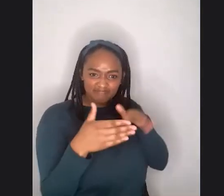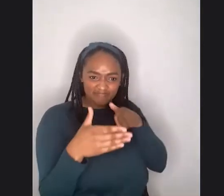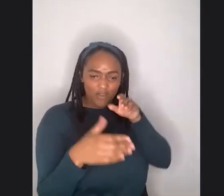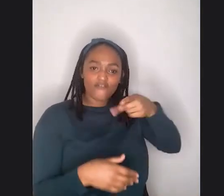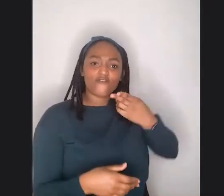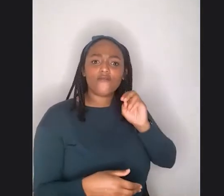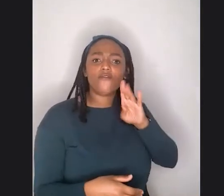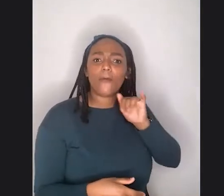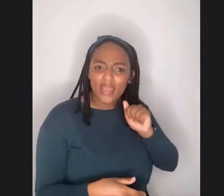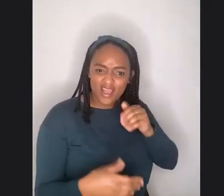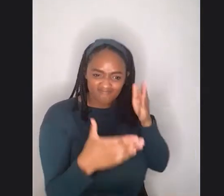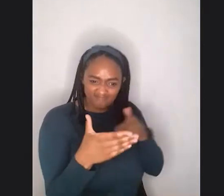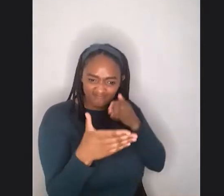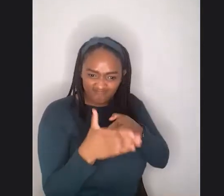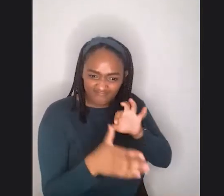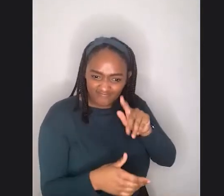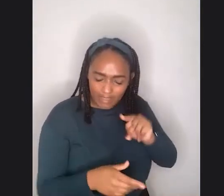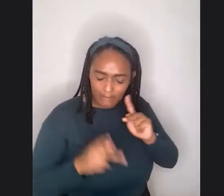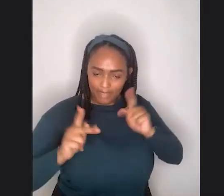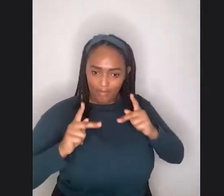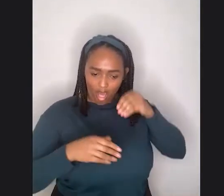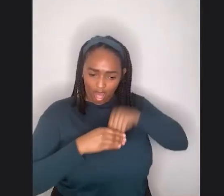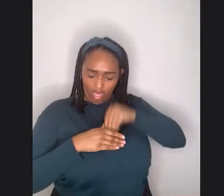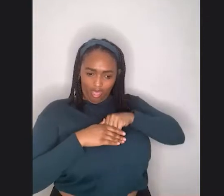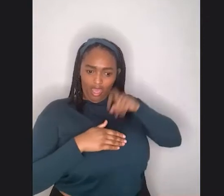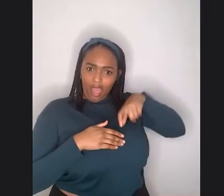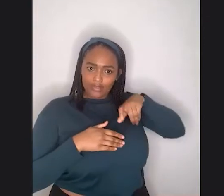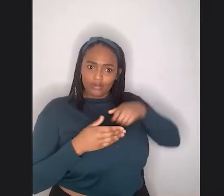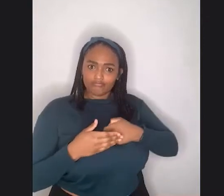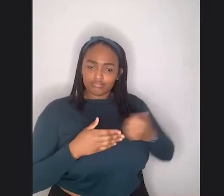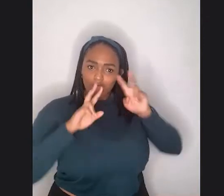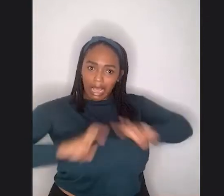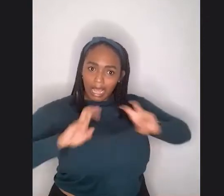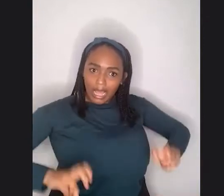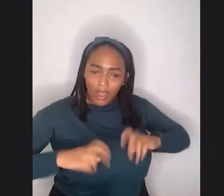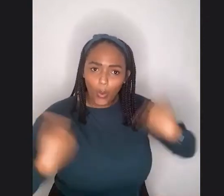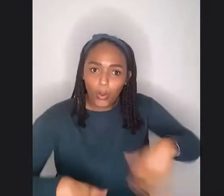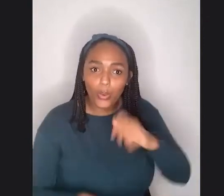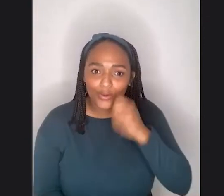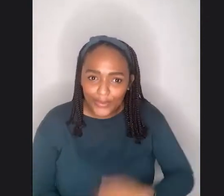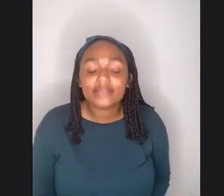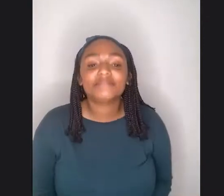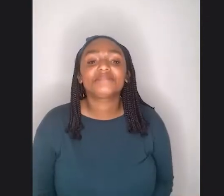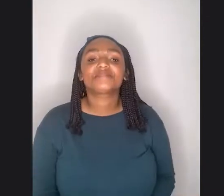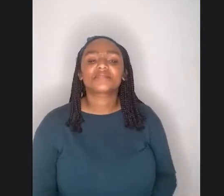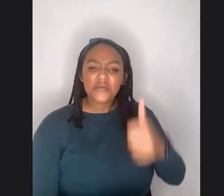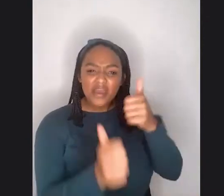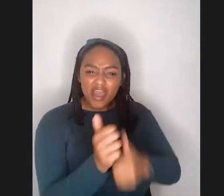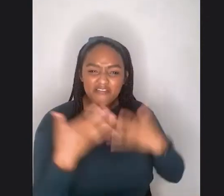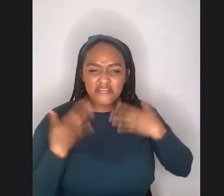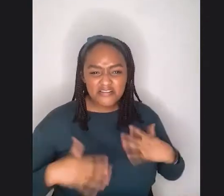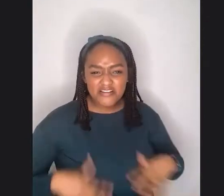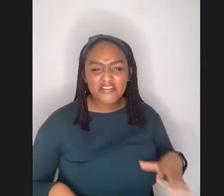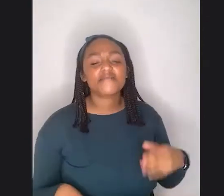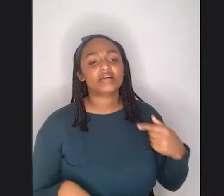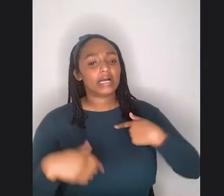that's, that was really, really cool. And just, I feel like every outfit I wore, every, every style that I